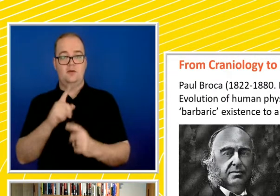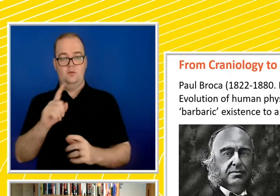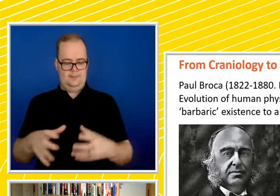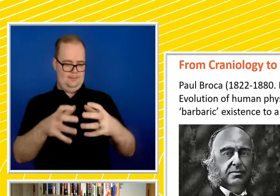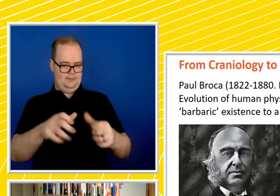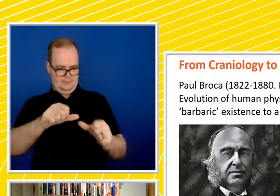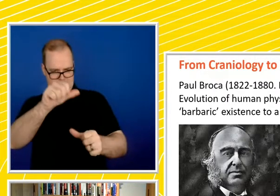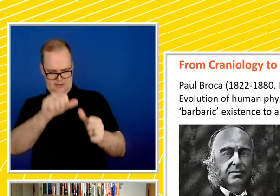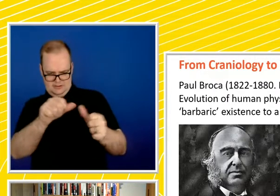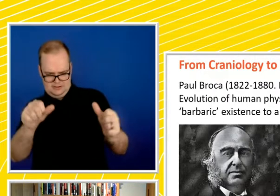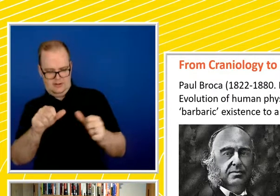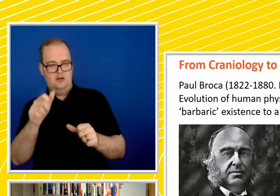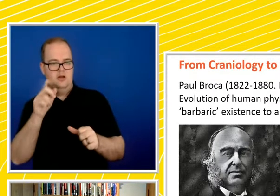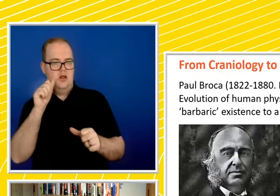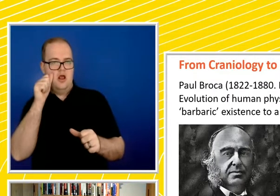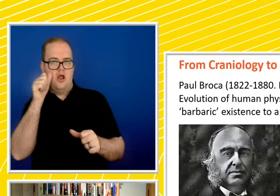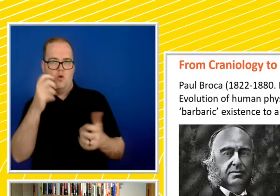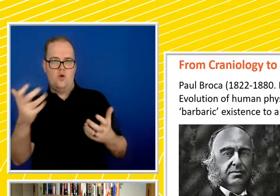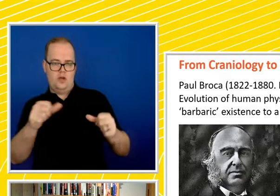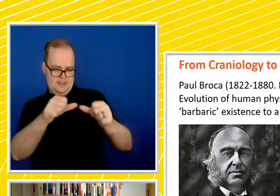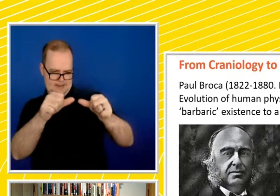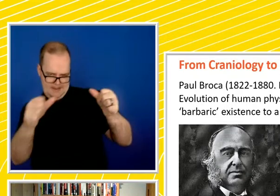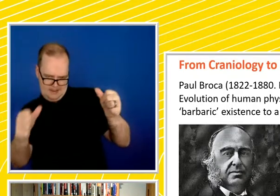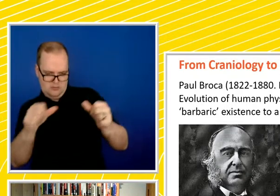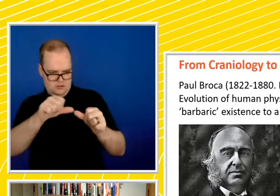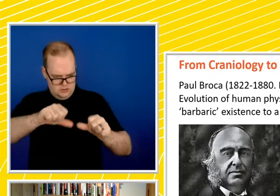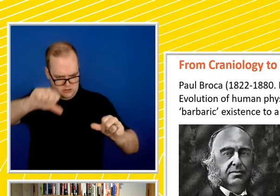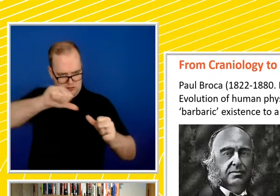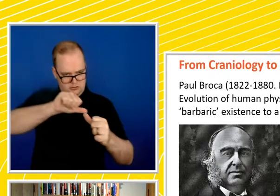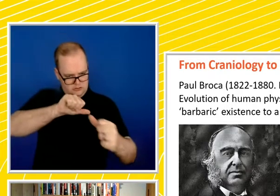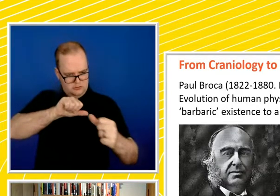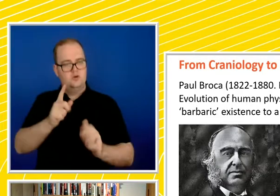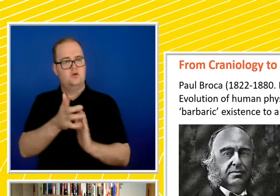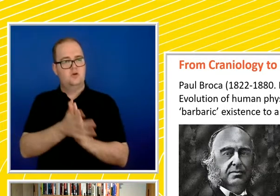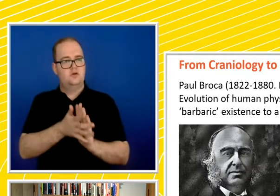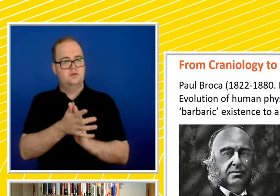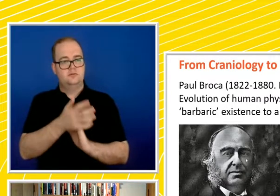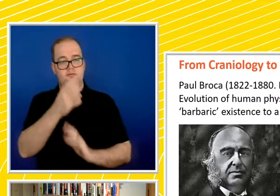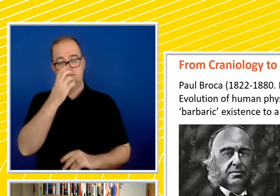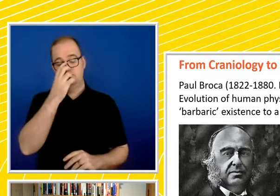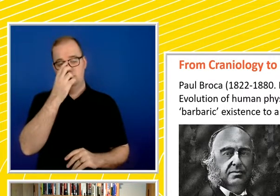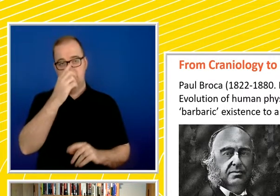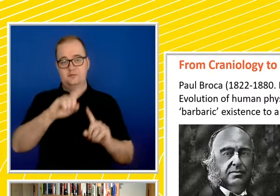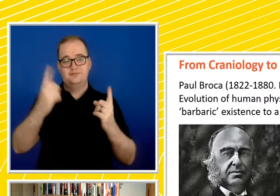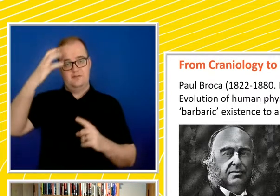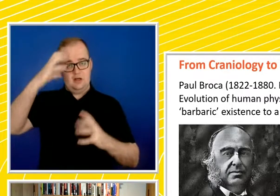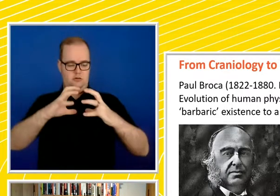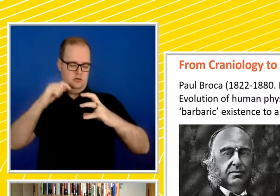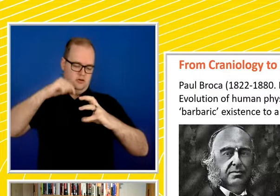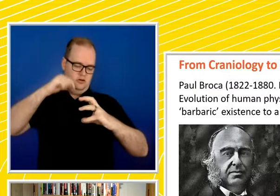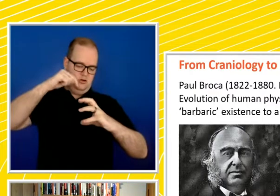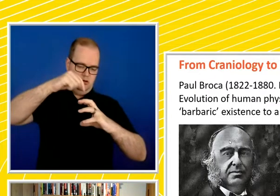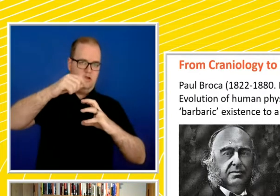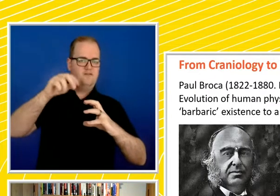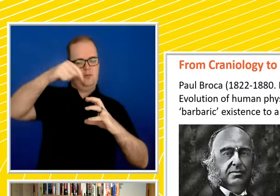diversions of crania, the measurement from the anion to the inion, for example. So from this point in the